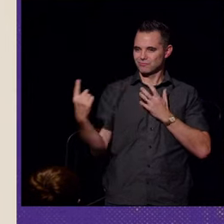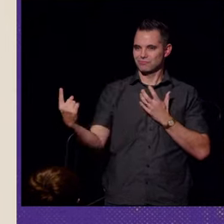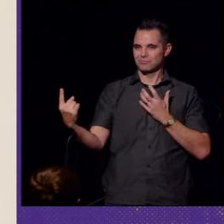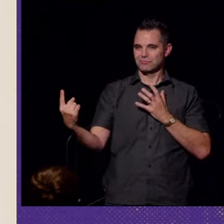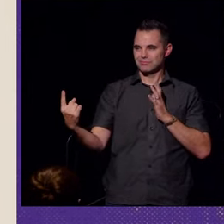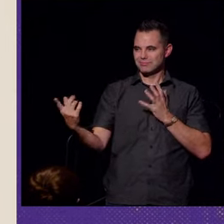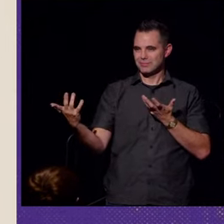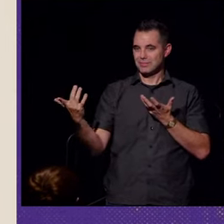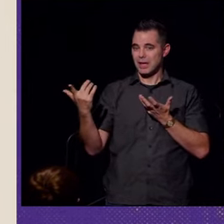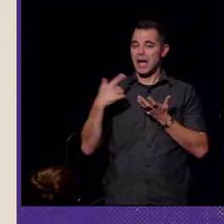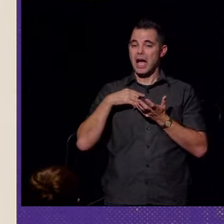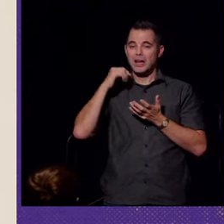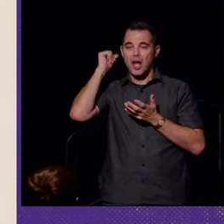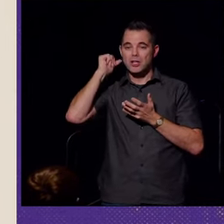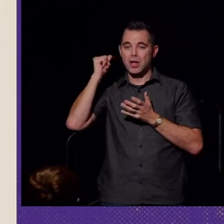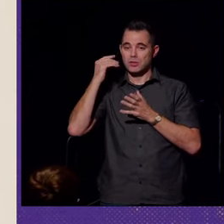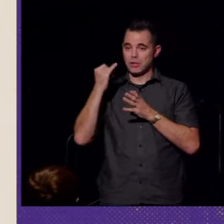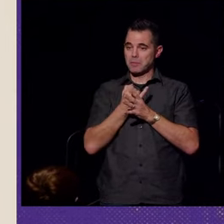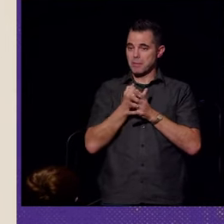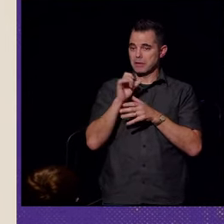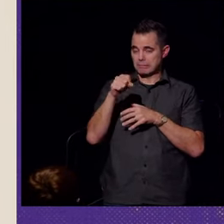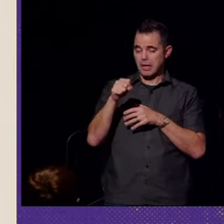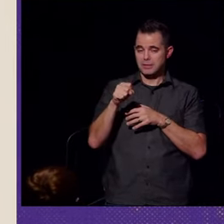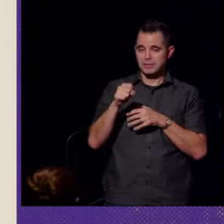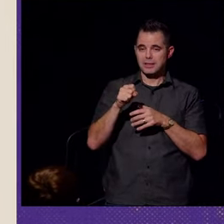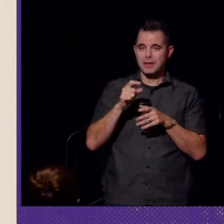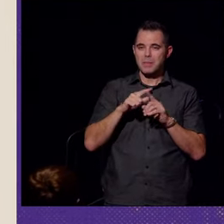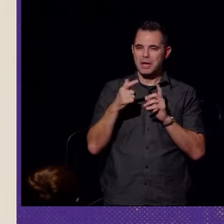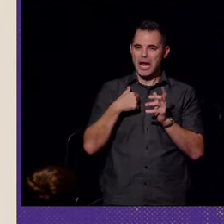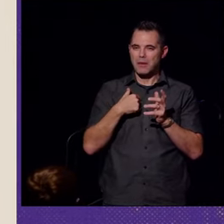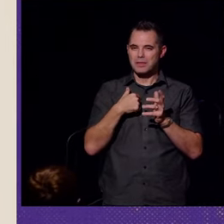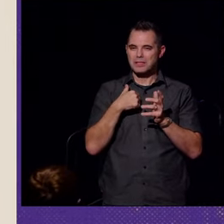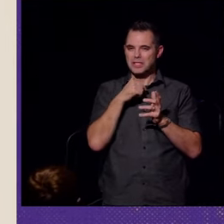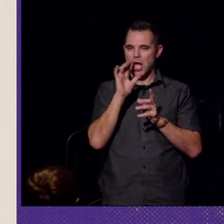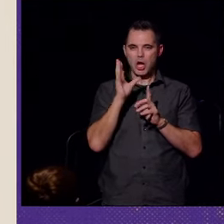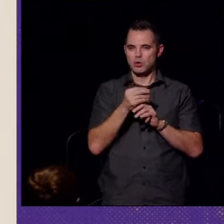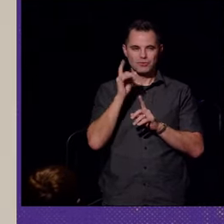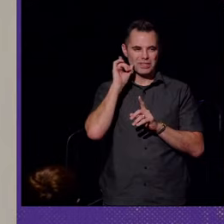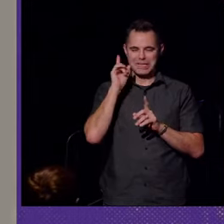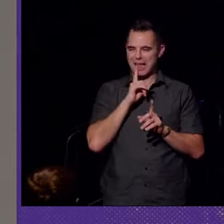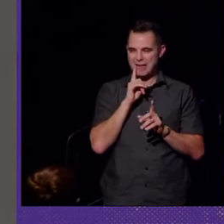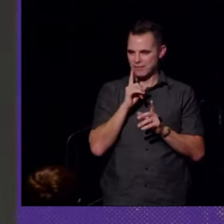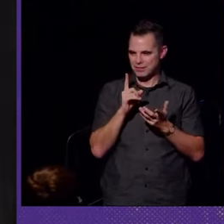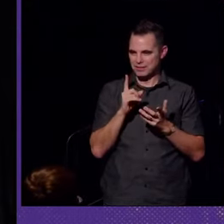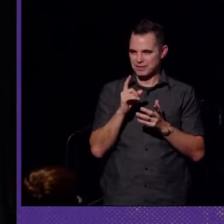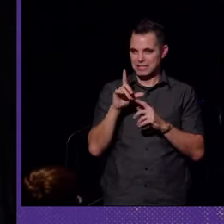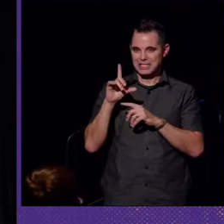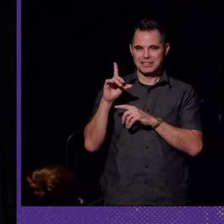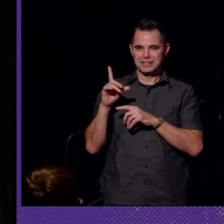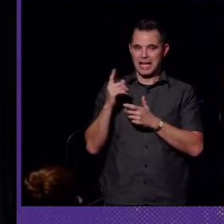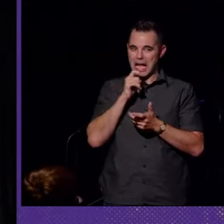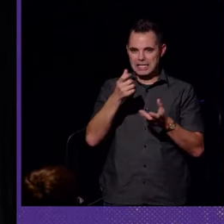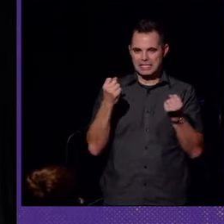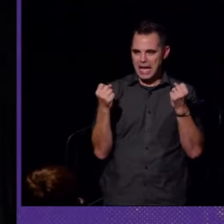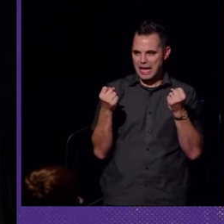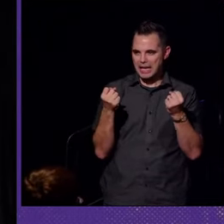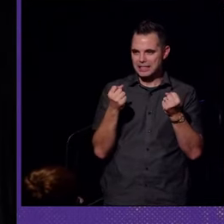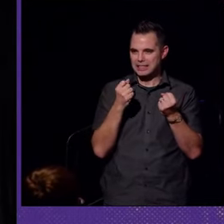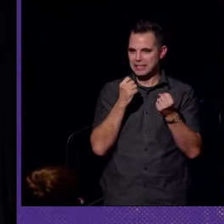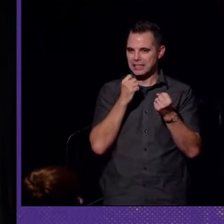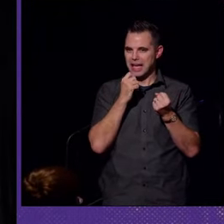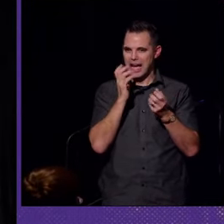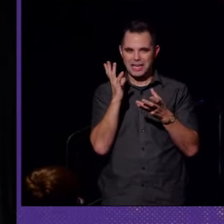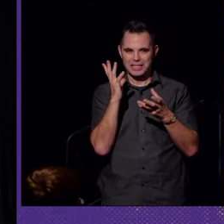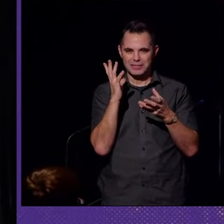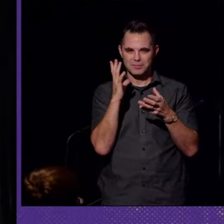I had an audiological impairment, yes, but I was not culturally deaf. I did not sign, I did not belong